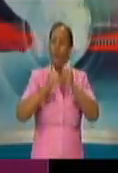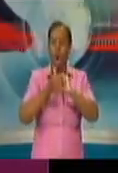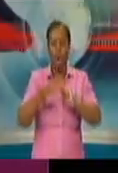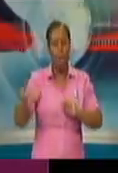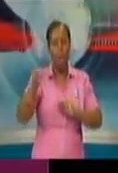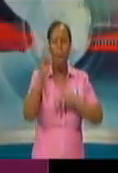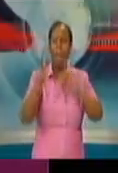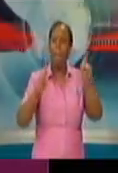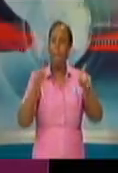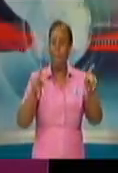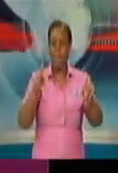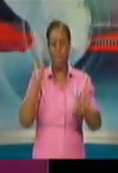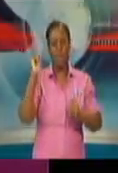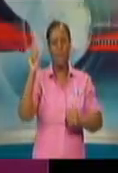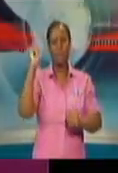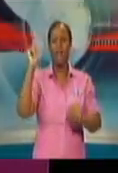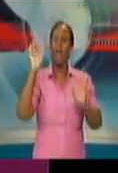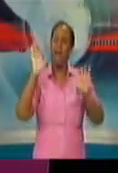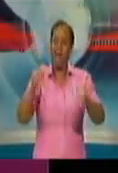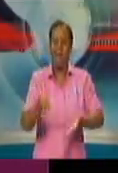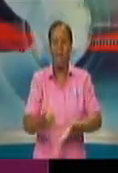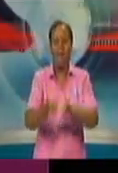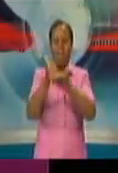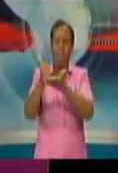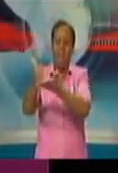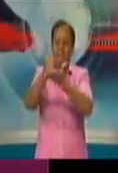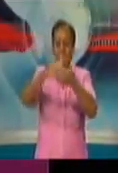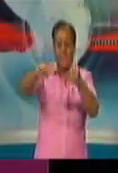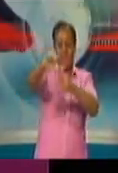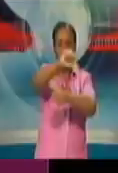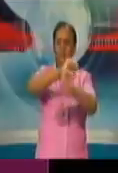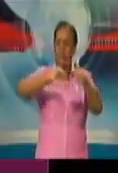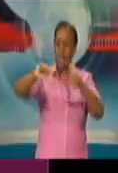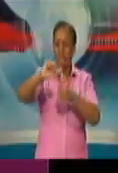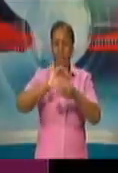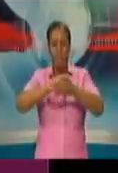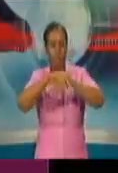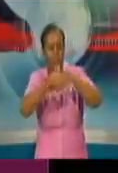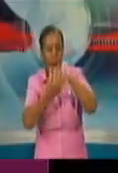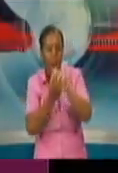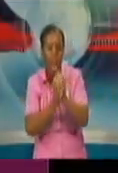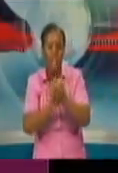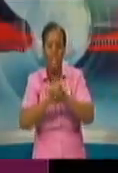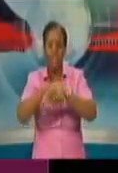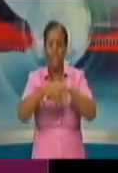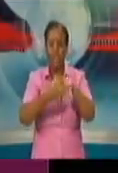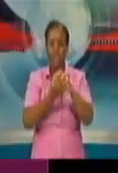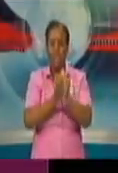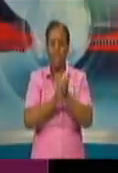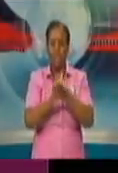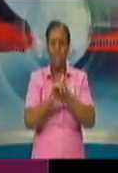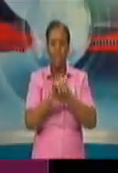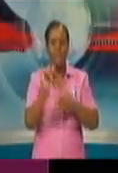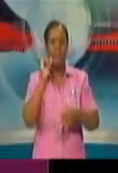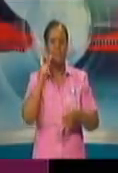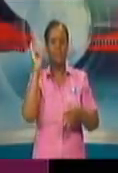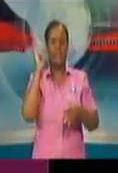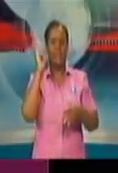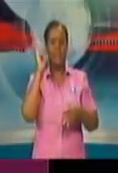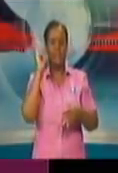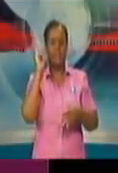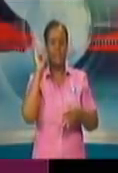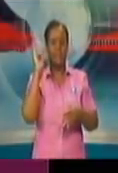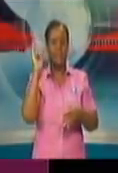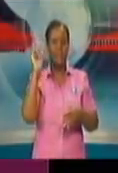is your contribution. Wash your hands. You would have seen Dr. Michelle Trotman on Saturday. Your